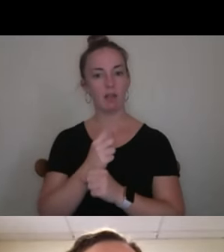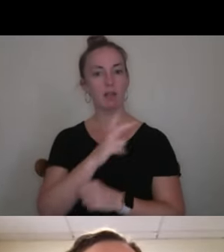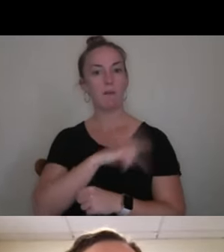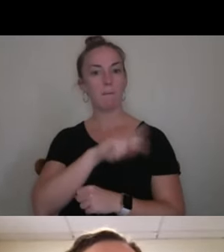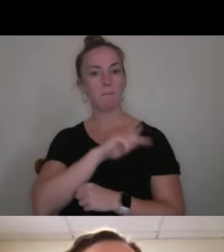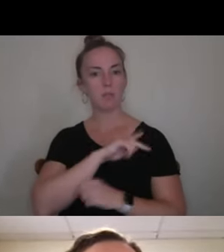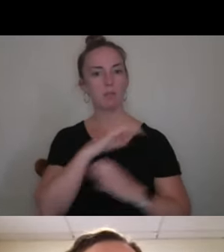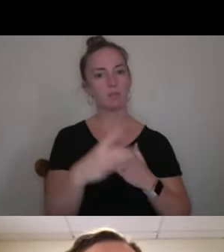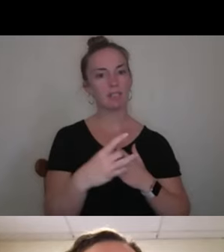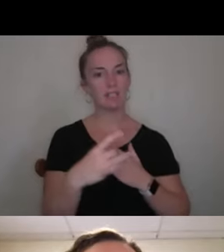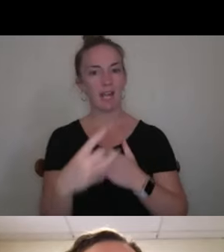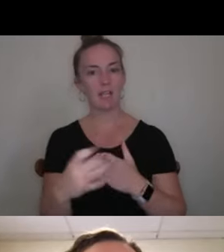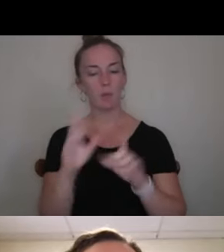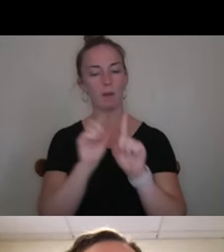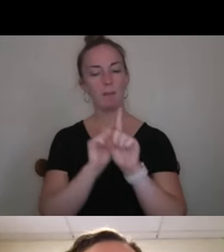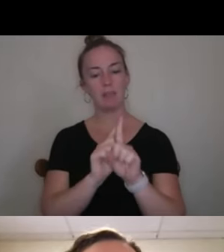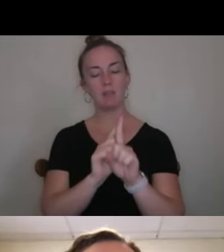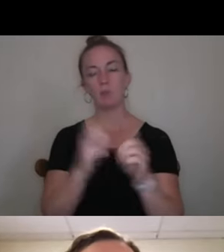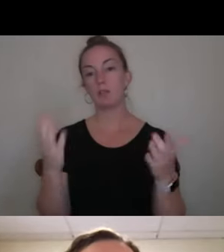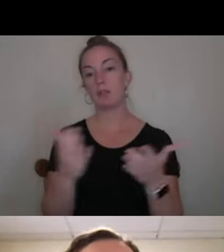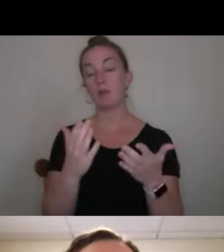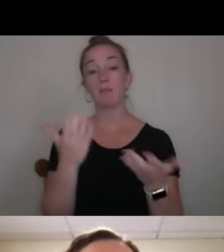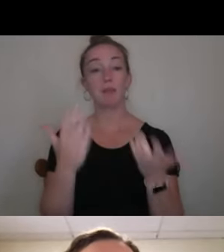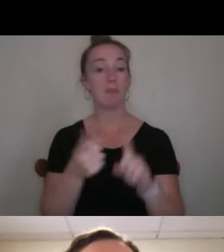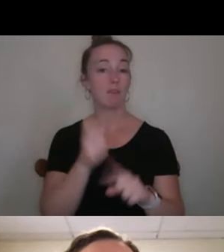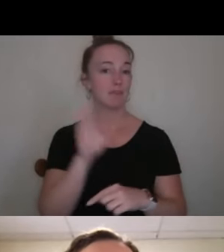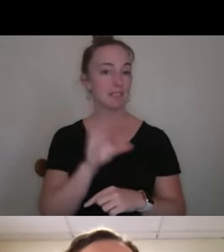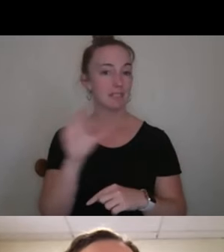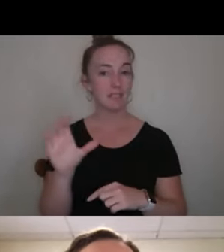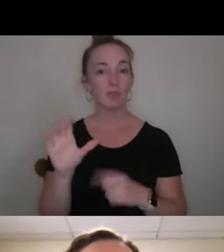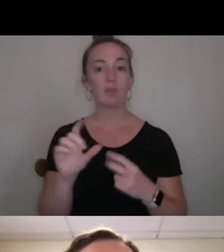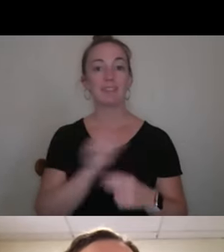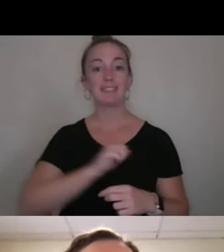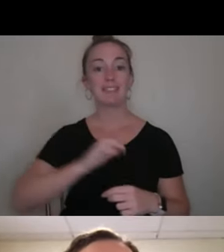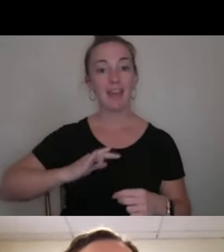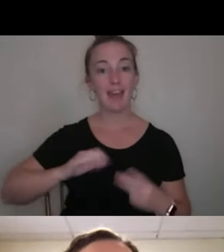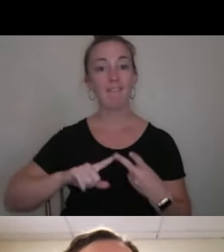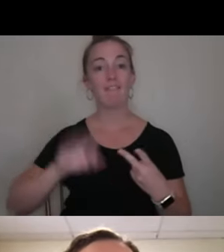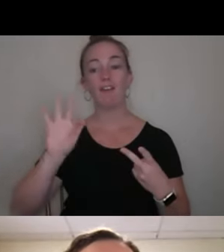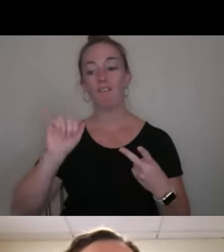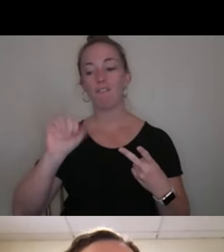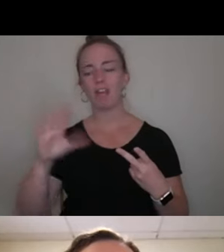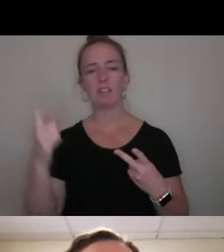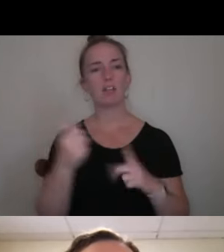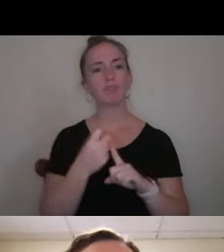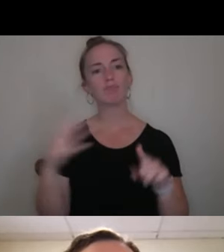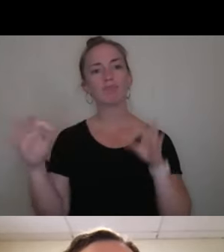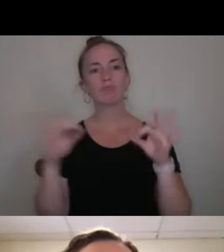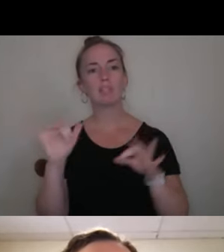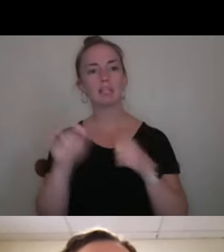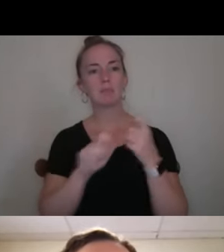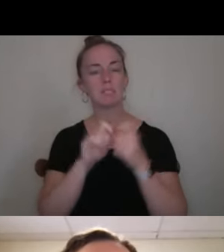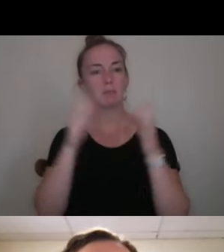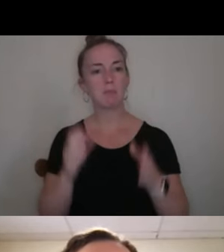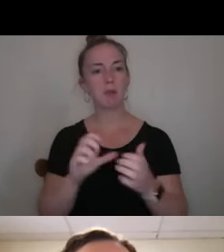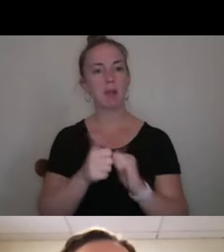guidance or mentoring at center. Maybe it's from a staff member, maybe it's from a faculty member, but talk a little bit about that particular person, how